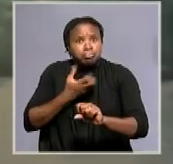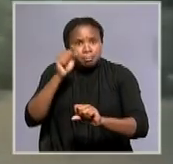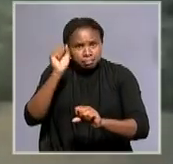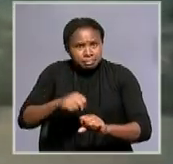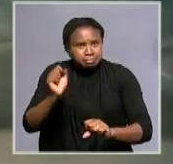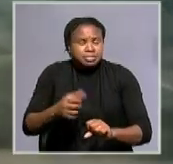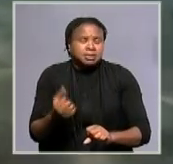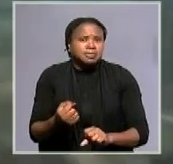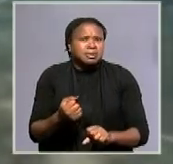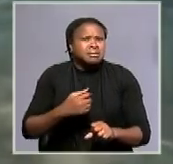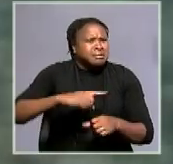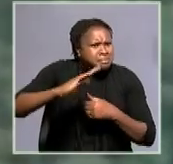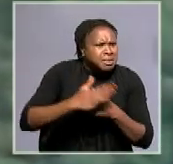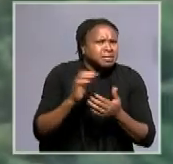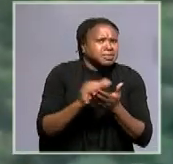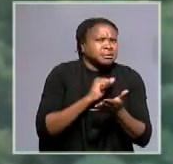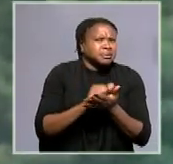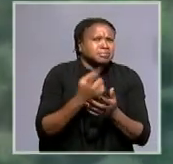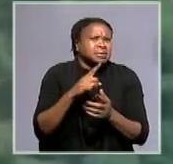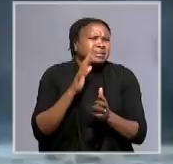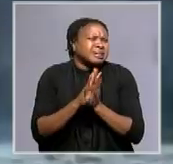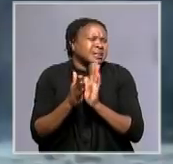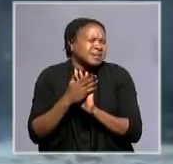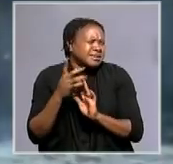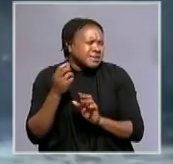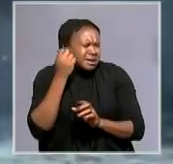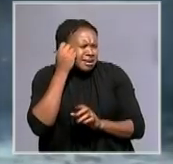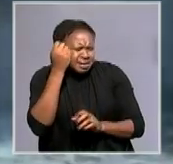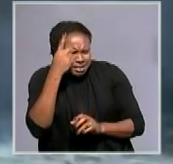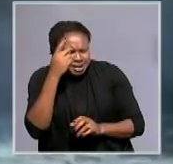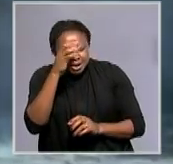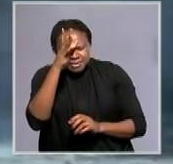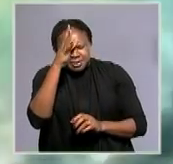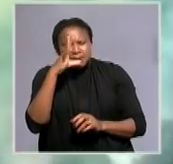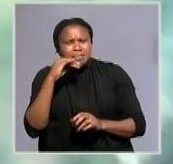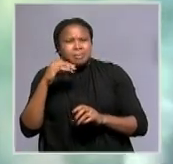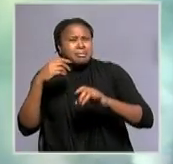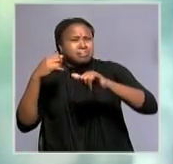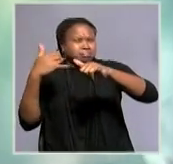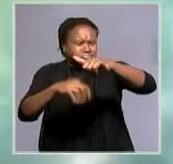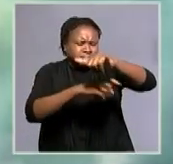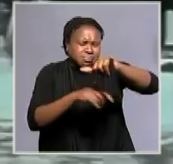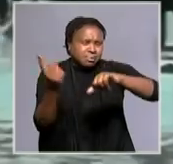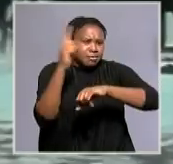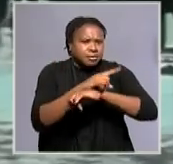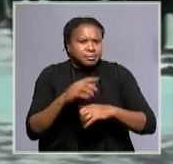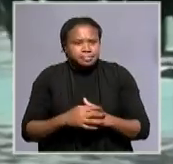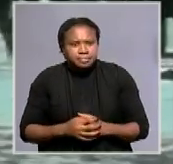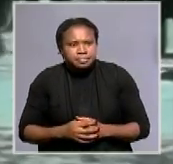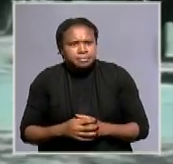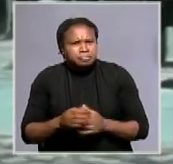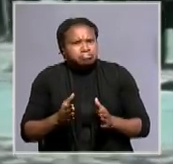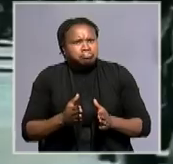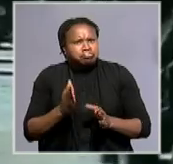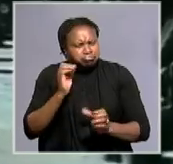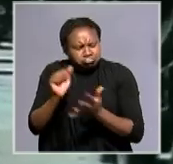We ran back because I never heard Africans who were spoken in Kasinga. We ran towards the river